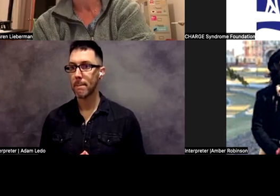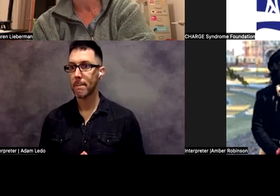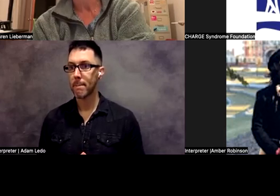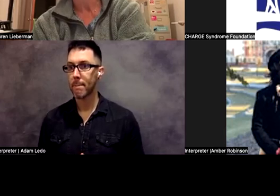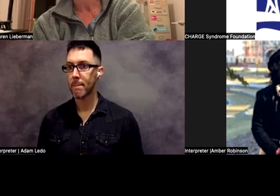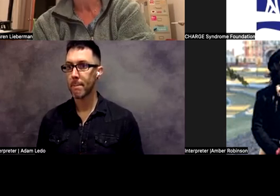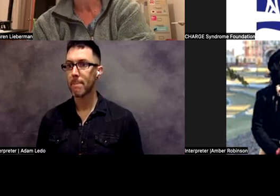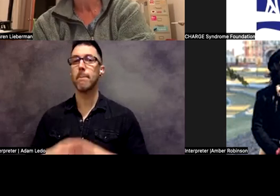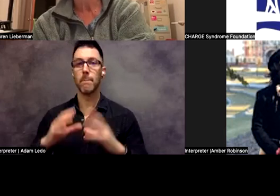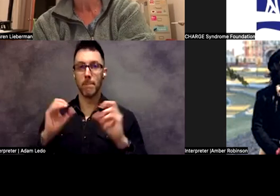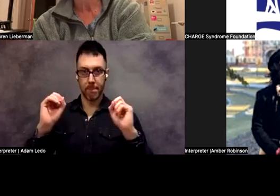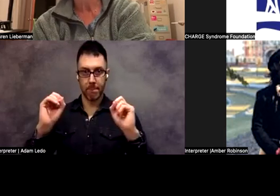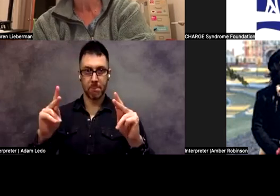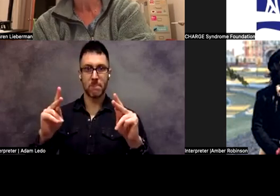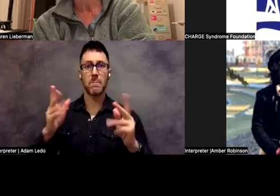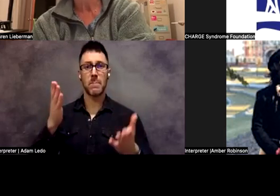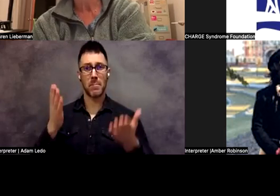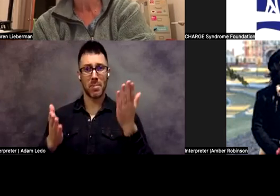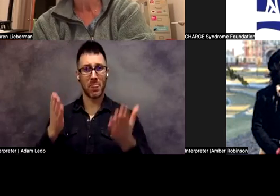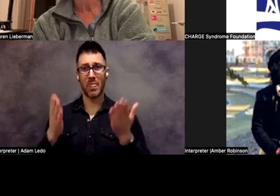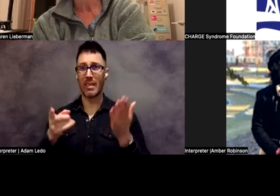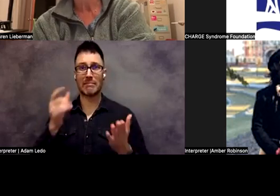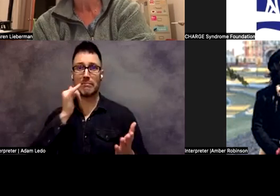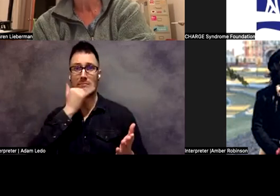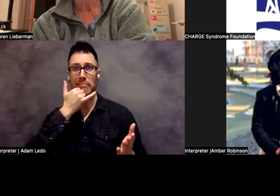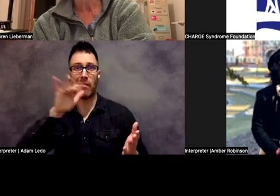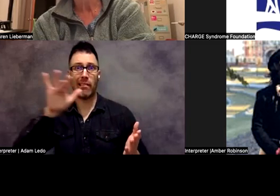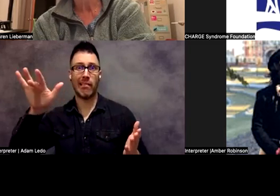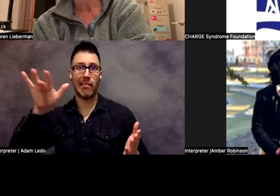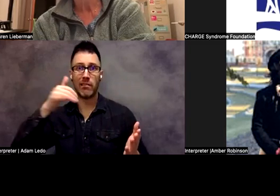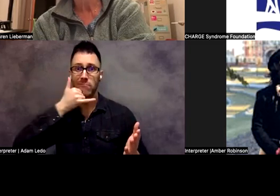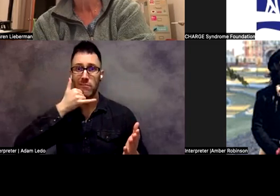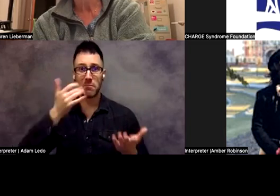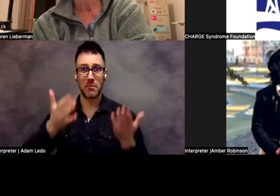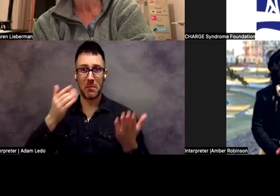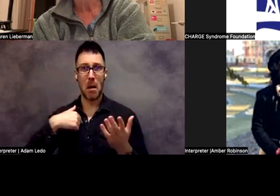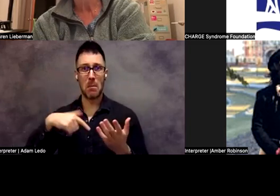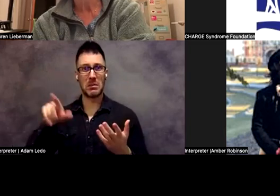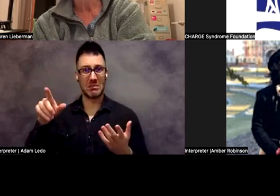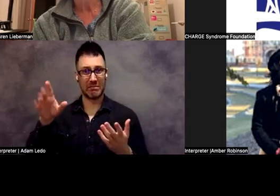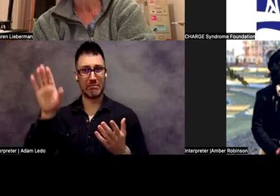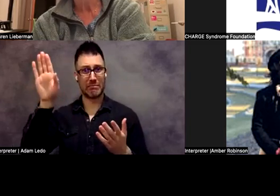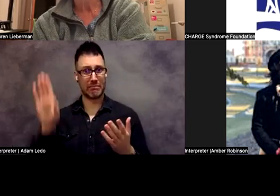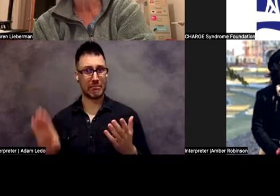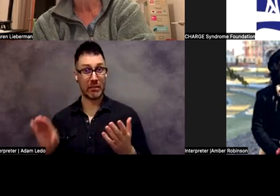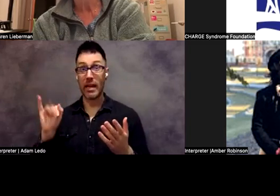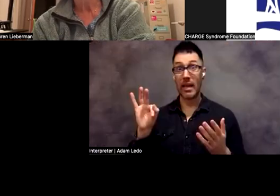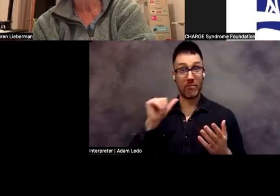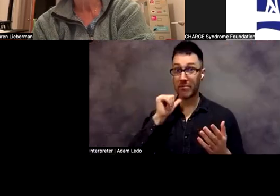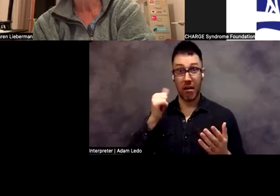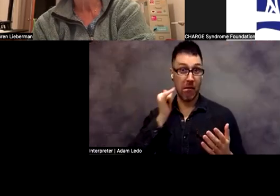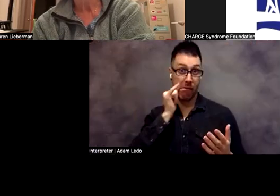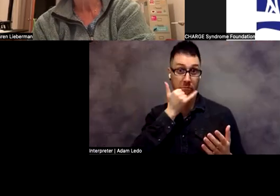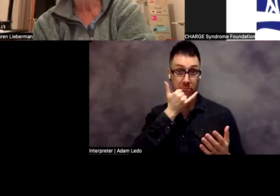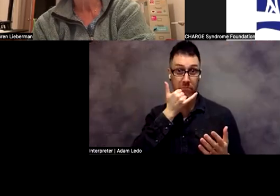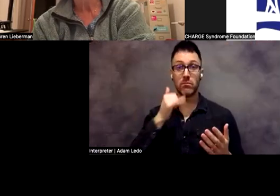Okay, it might have been an accident, so I'm just going to lower the hand. But if that was not an accident, feel free to put